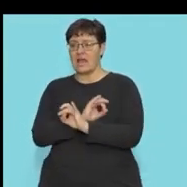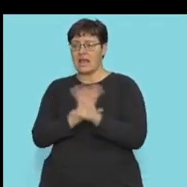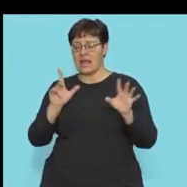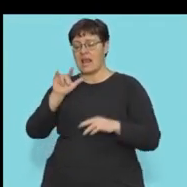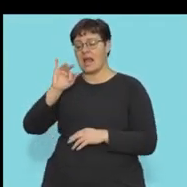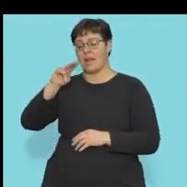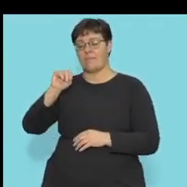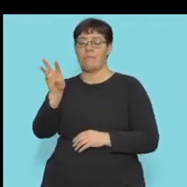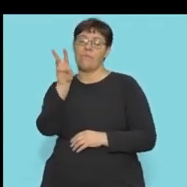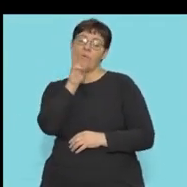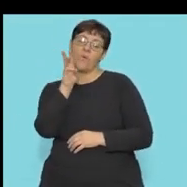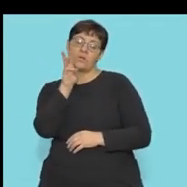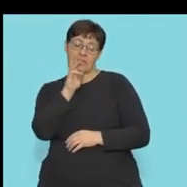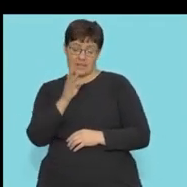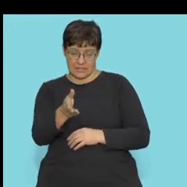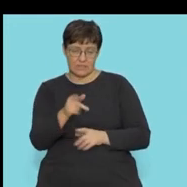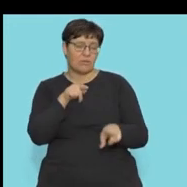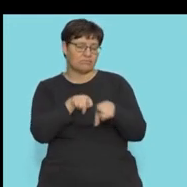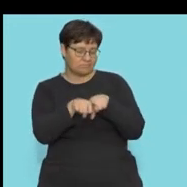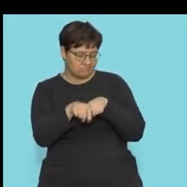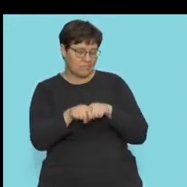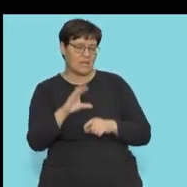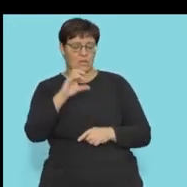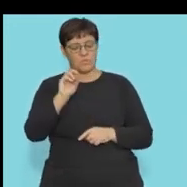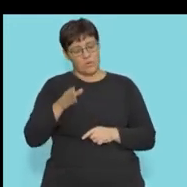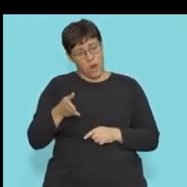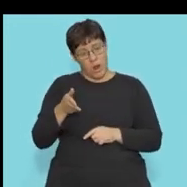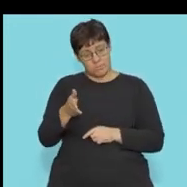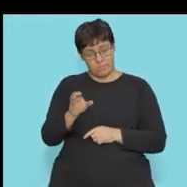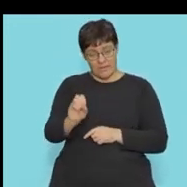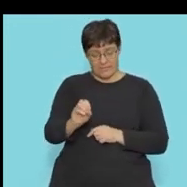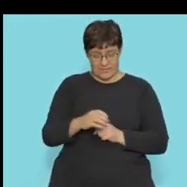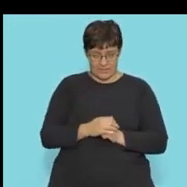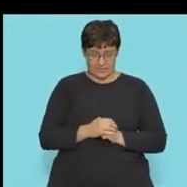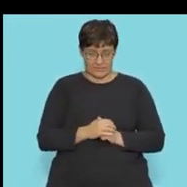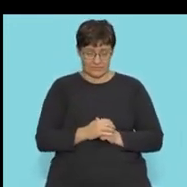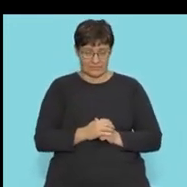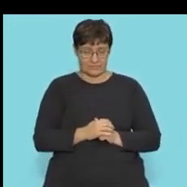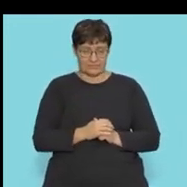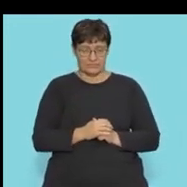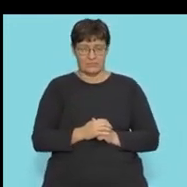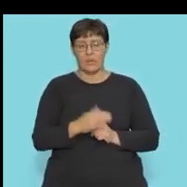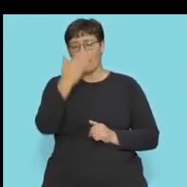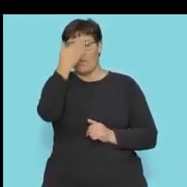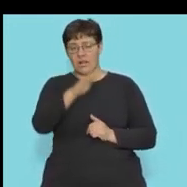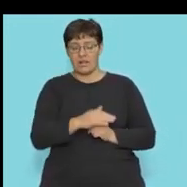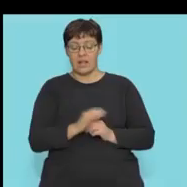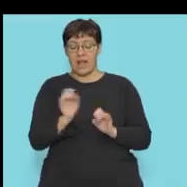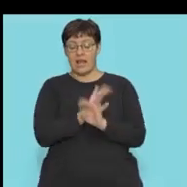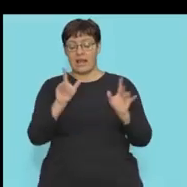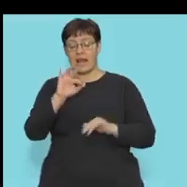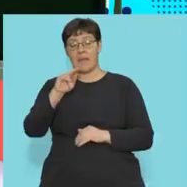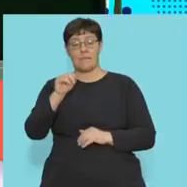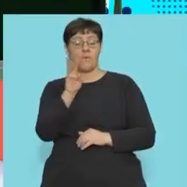chemical is used to convert or to test for the presence of carbon dioxide, and that is clear lime water. And we know that clear